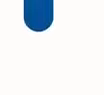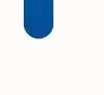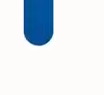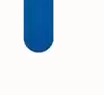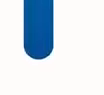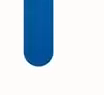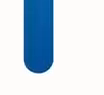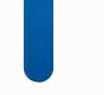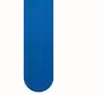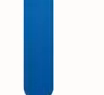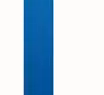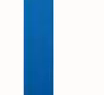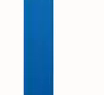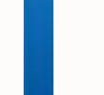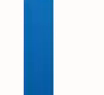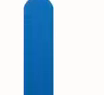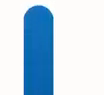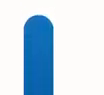Let's pray.